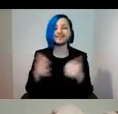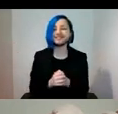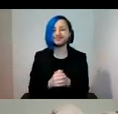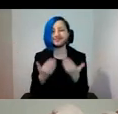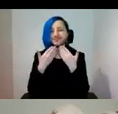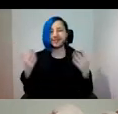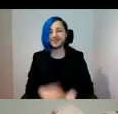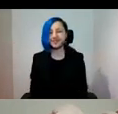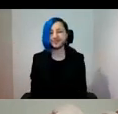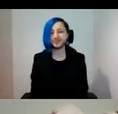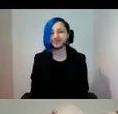much. much.